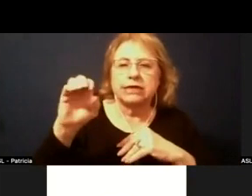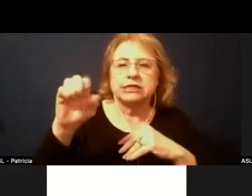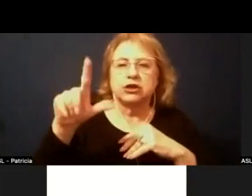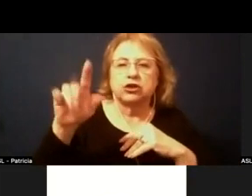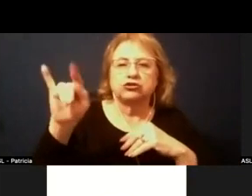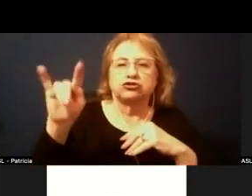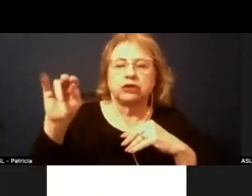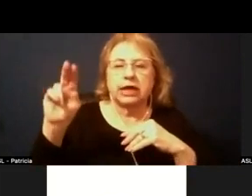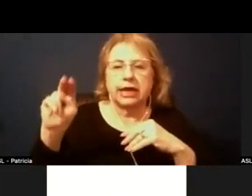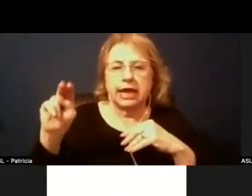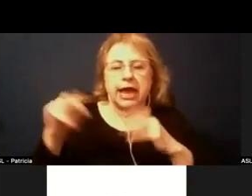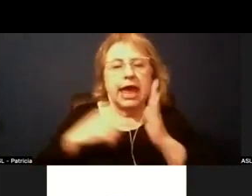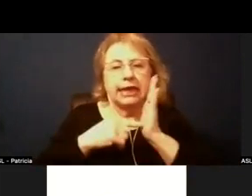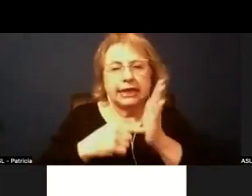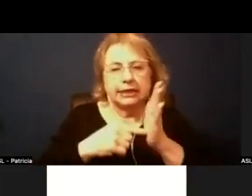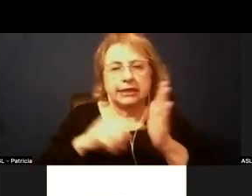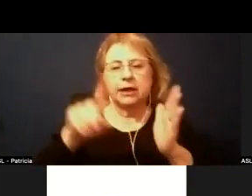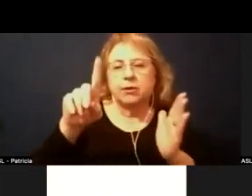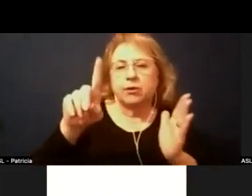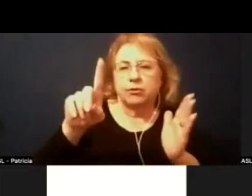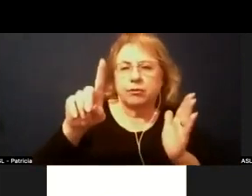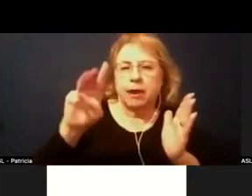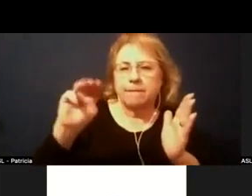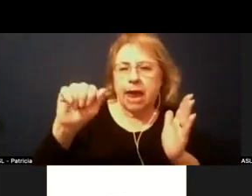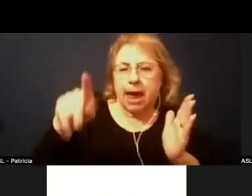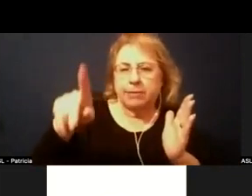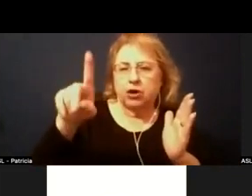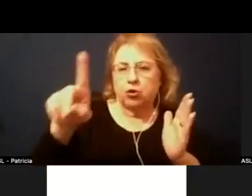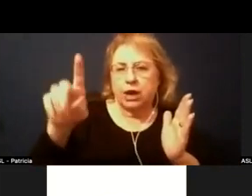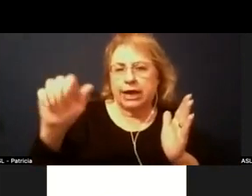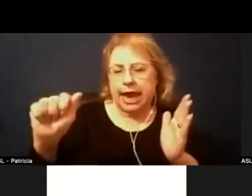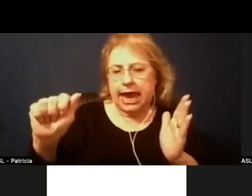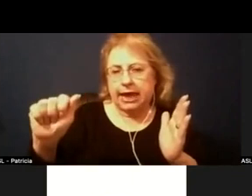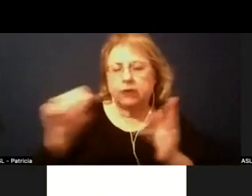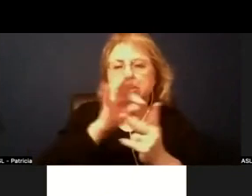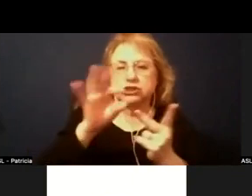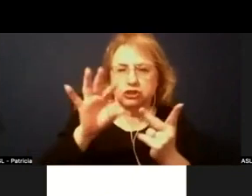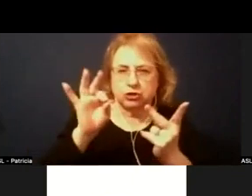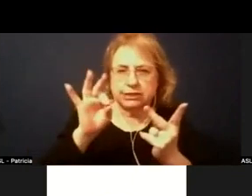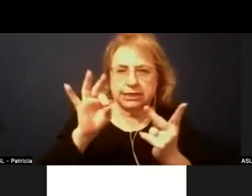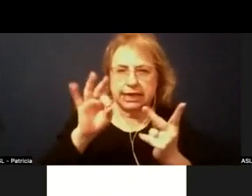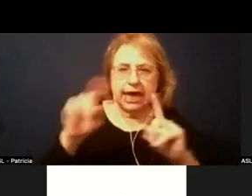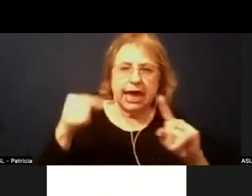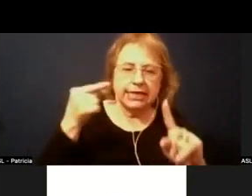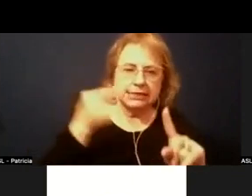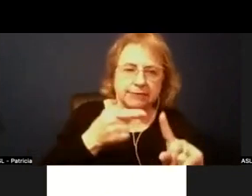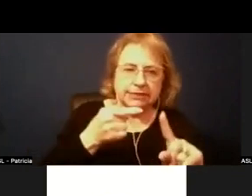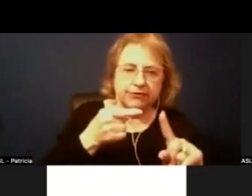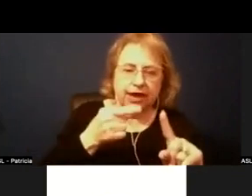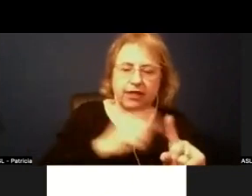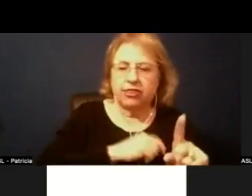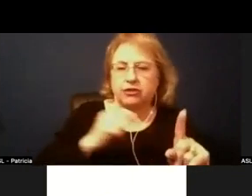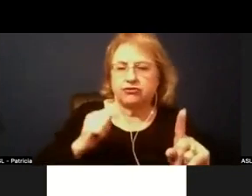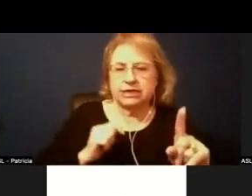in the resolution that map scenario 1a in fact was selected and specify the um trustee area elections